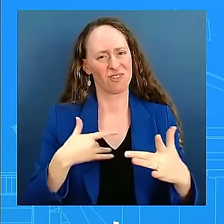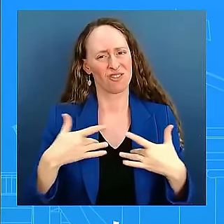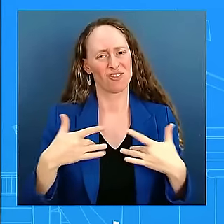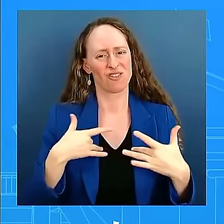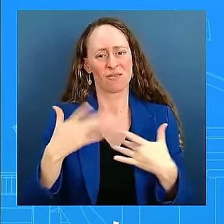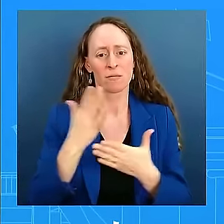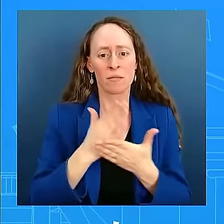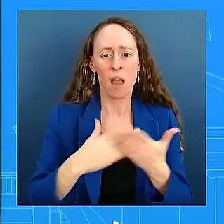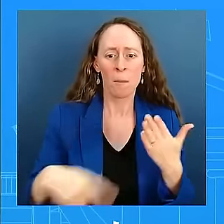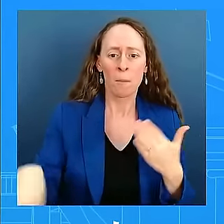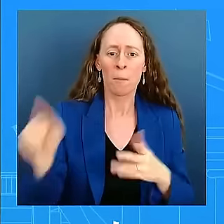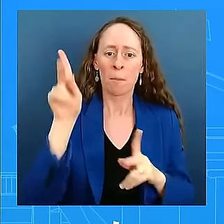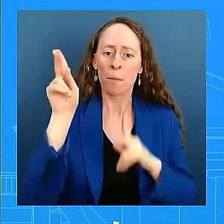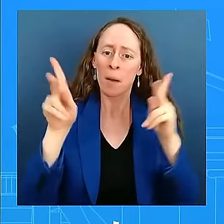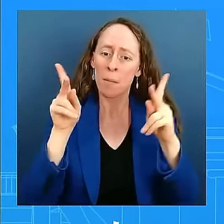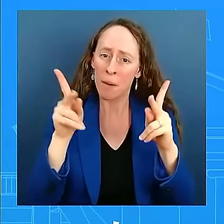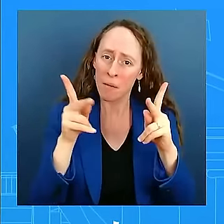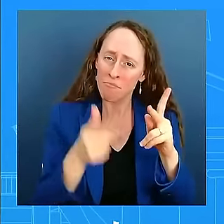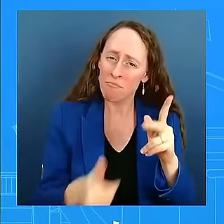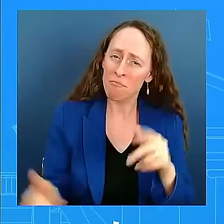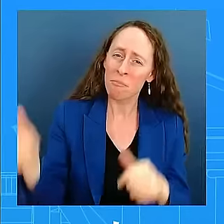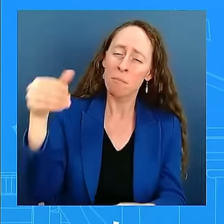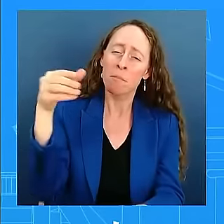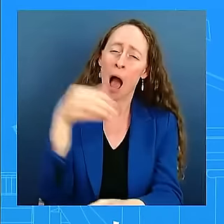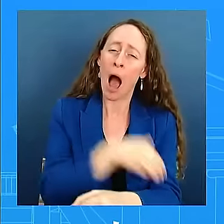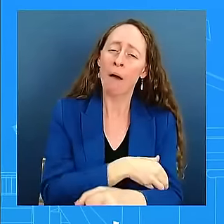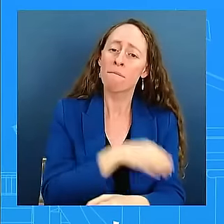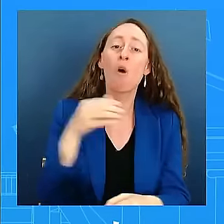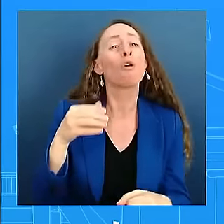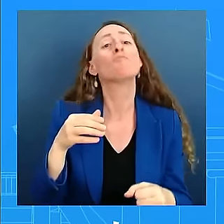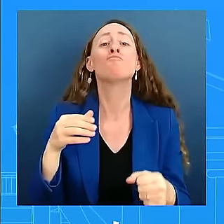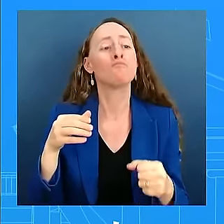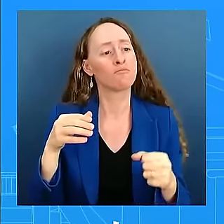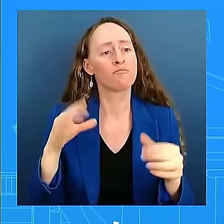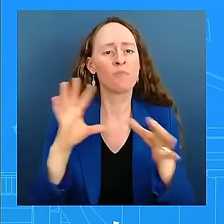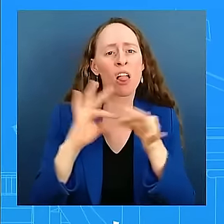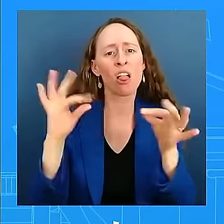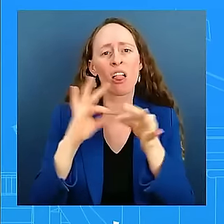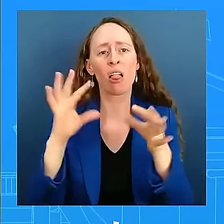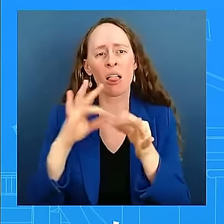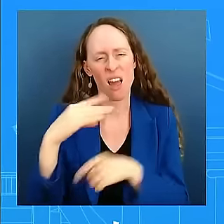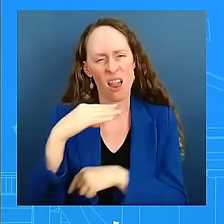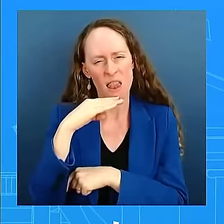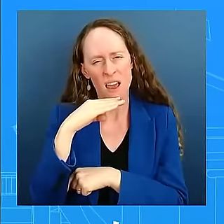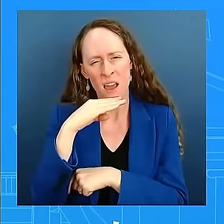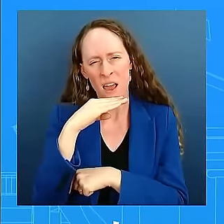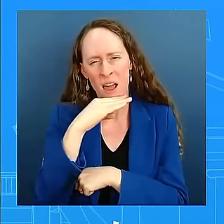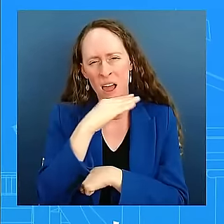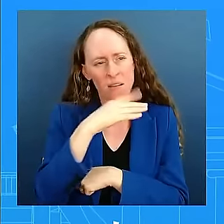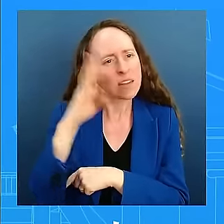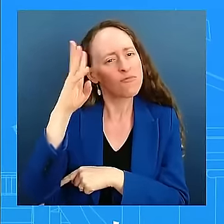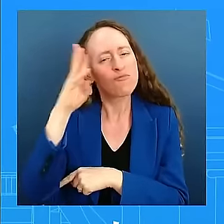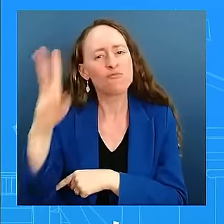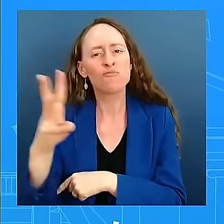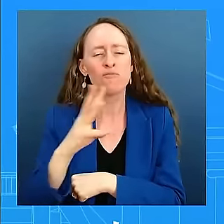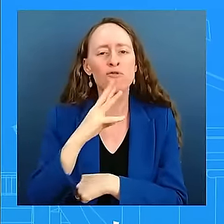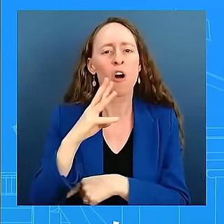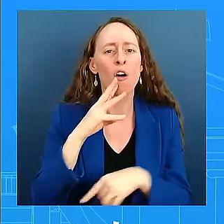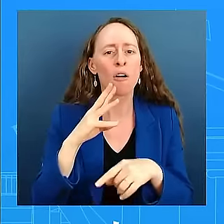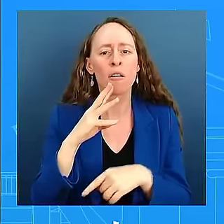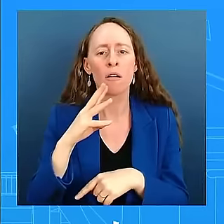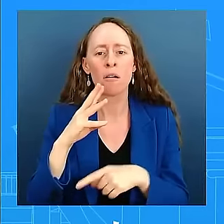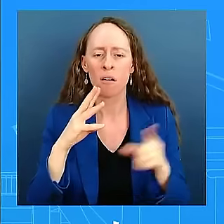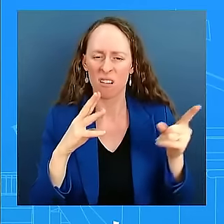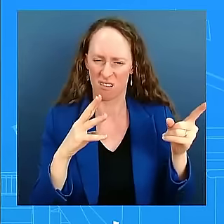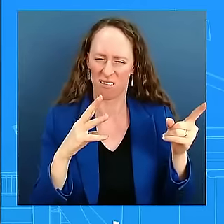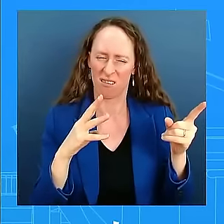theories. It is not helpful. It is not helpful to what we're trying to do as we're trying to assist Americans on the